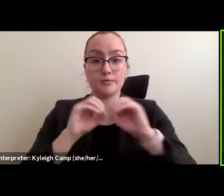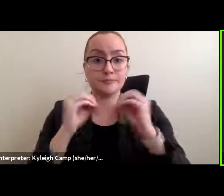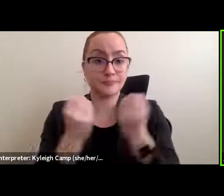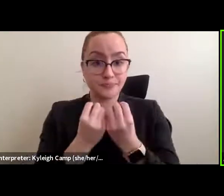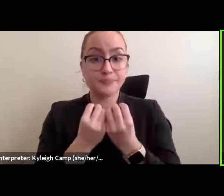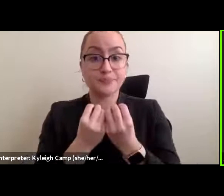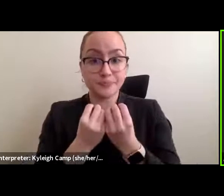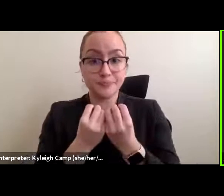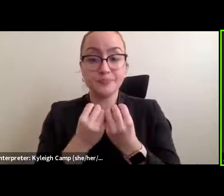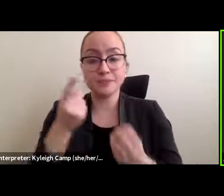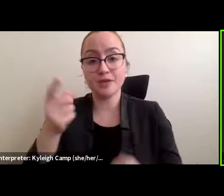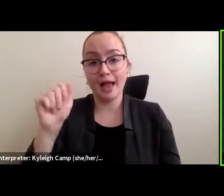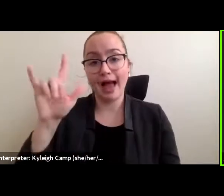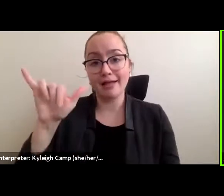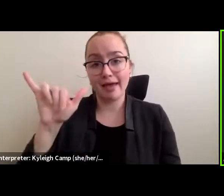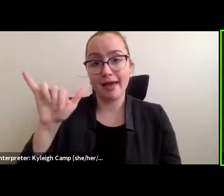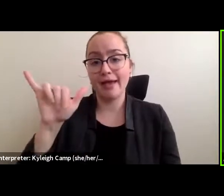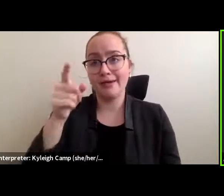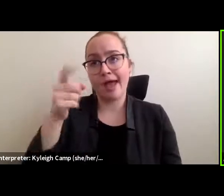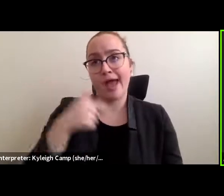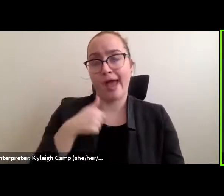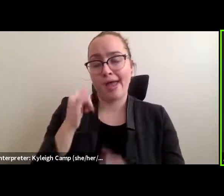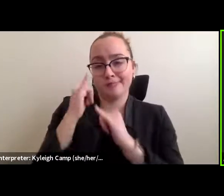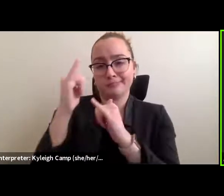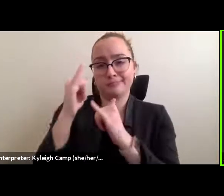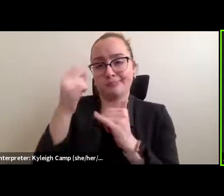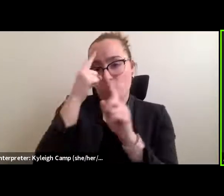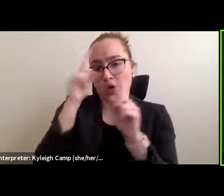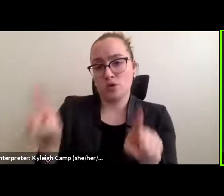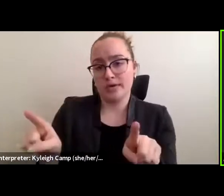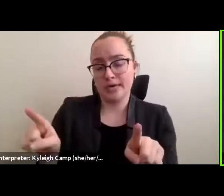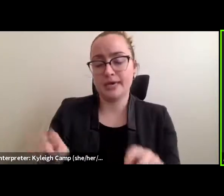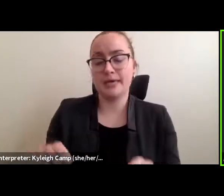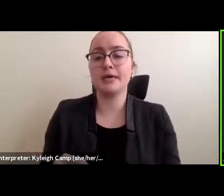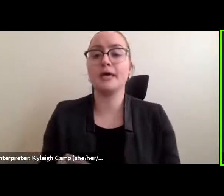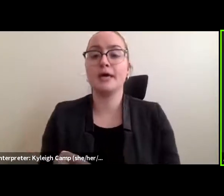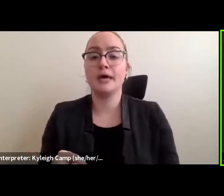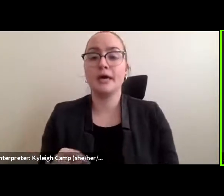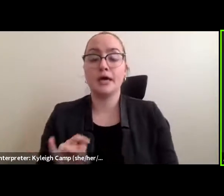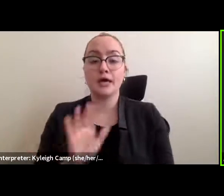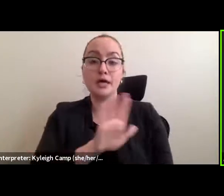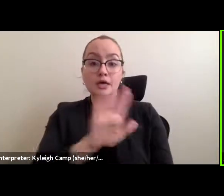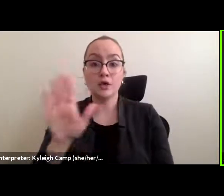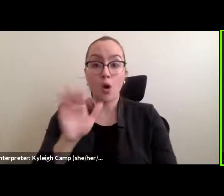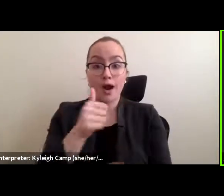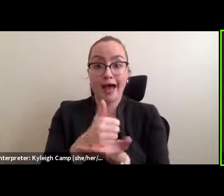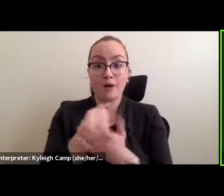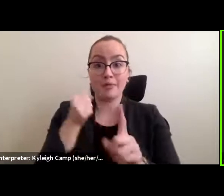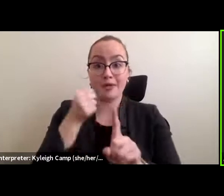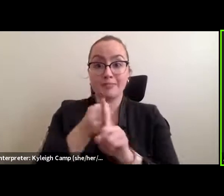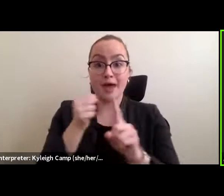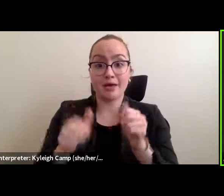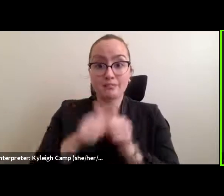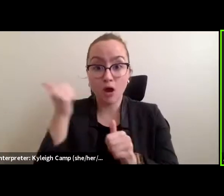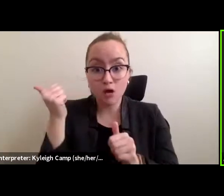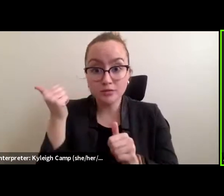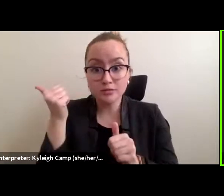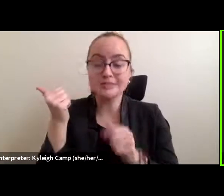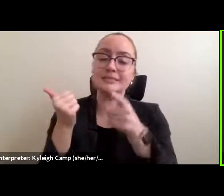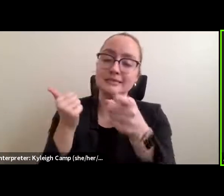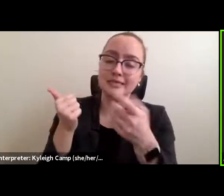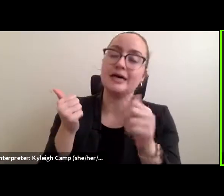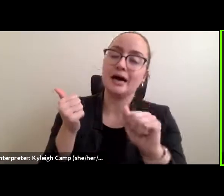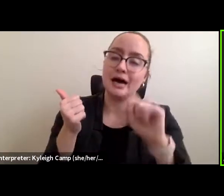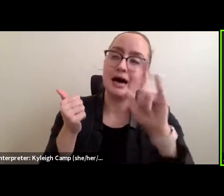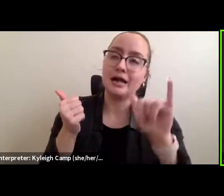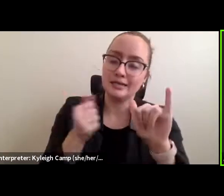echo that, you know, where your help would be the most impactful, like Ali said, with detention centers.